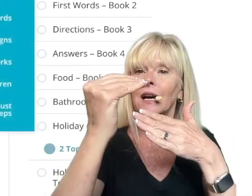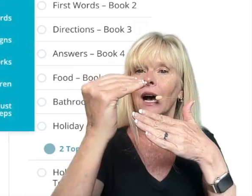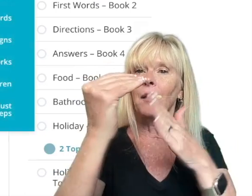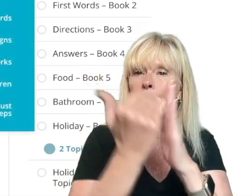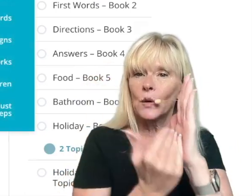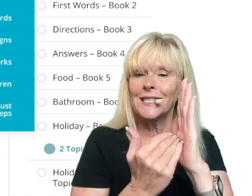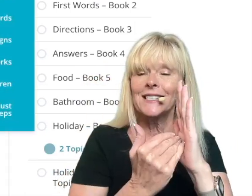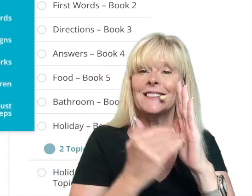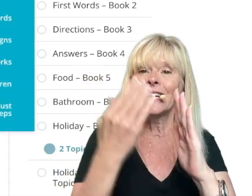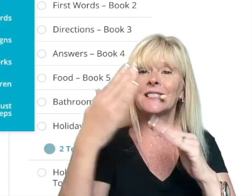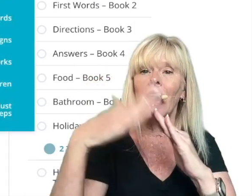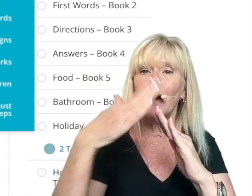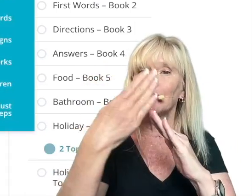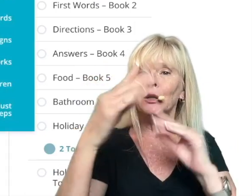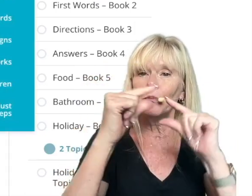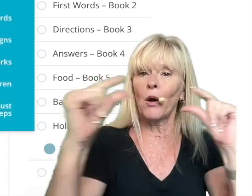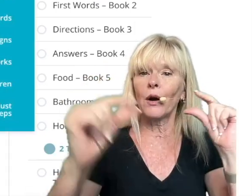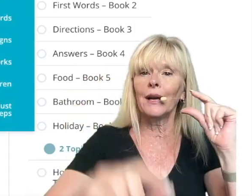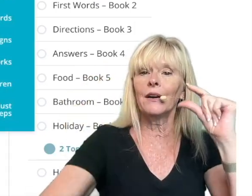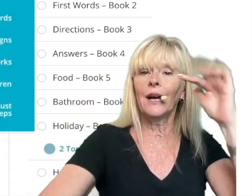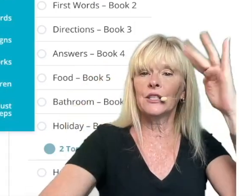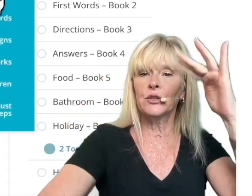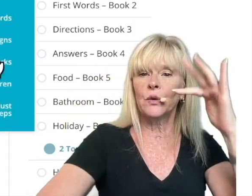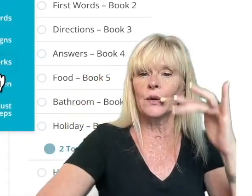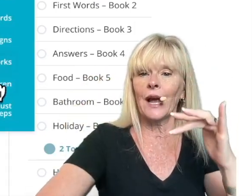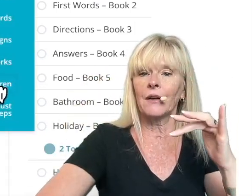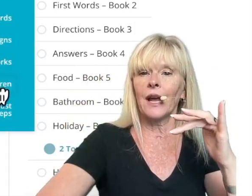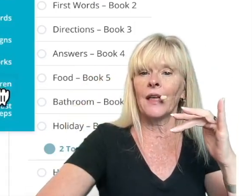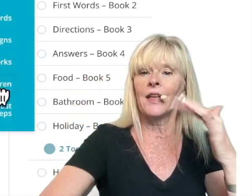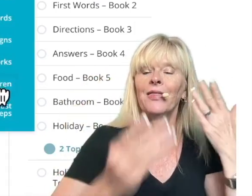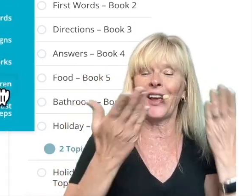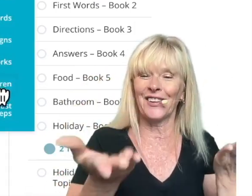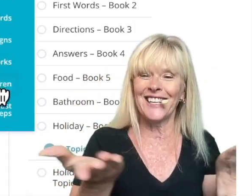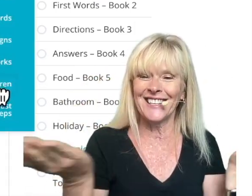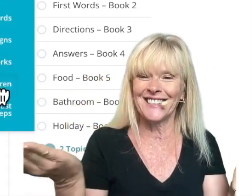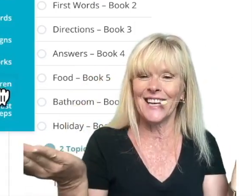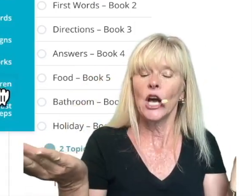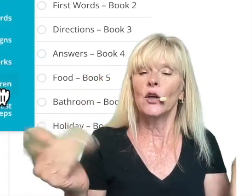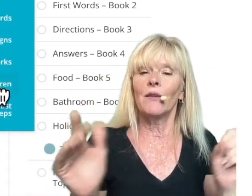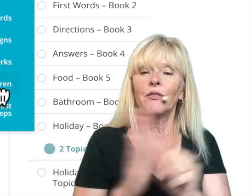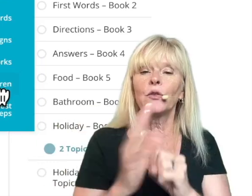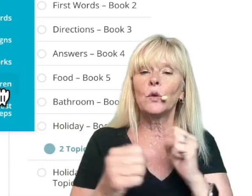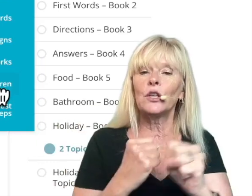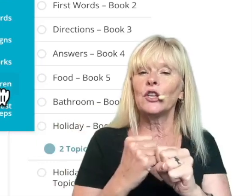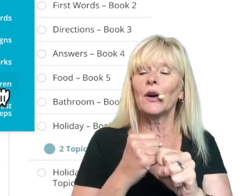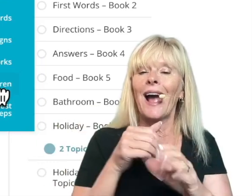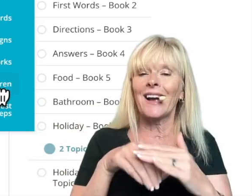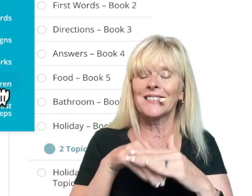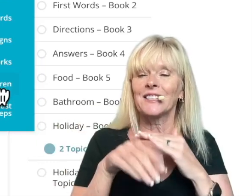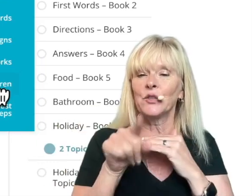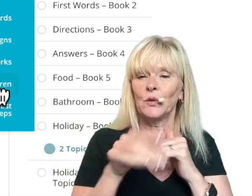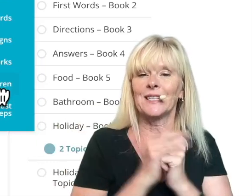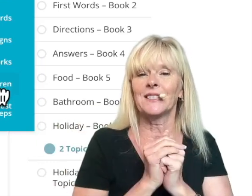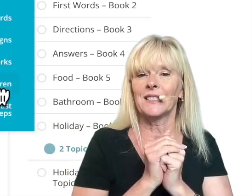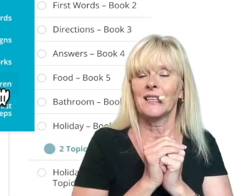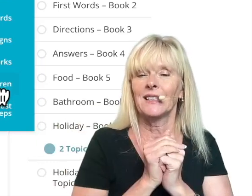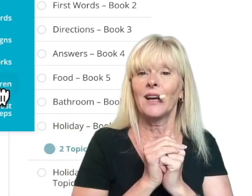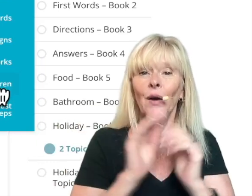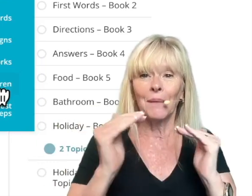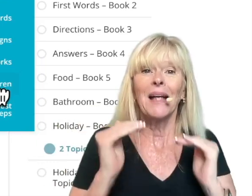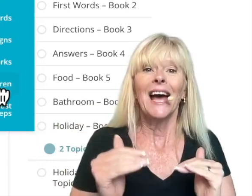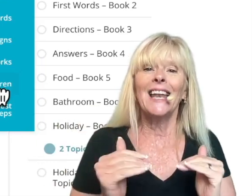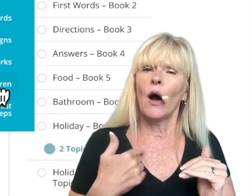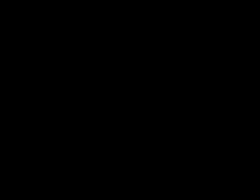courses at the top blue bar here and scroll down and then there it is you have a full year access to this